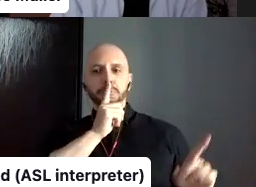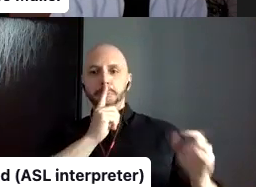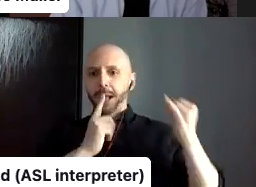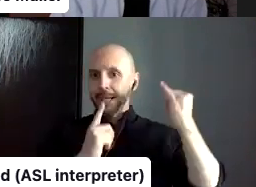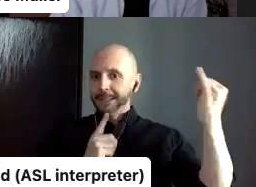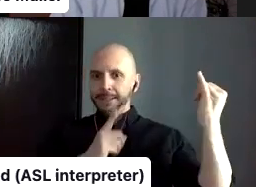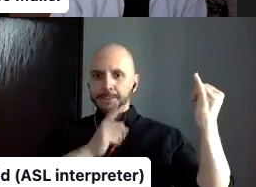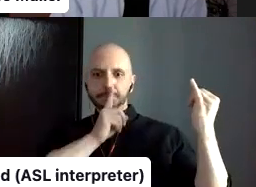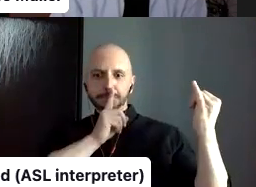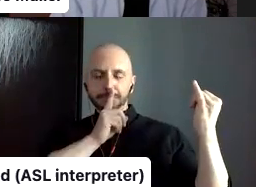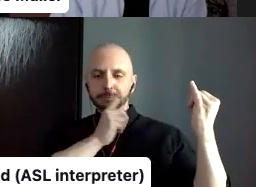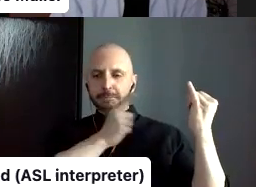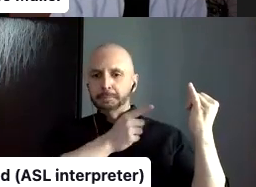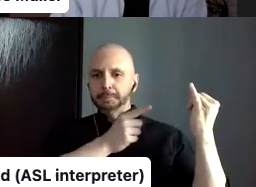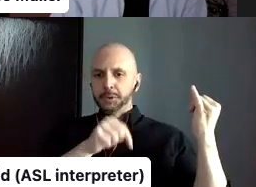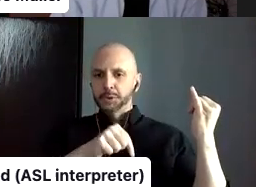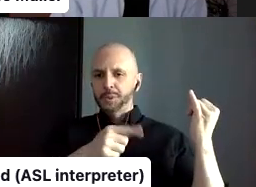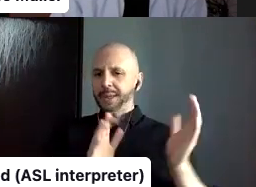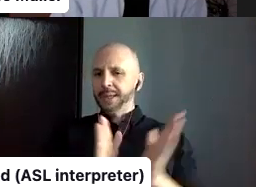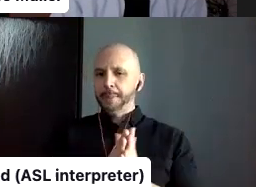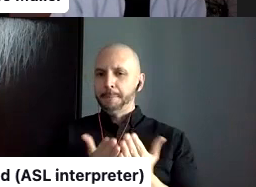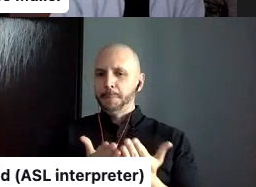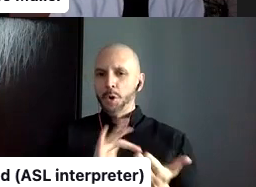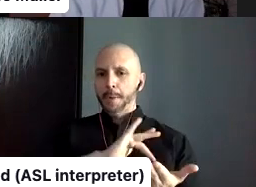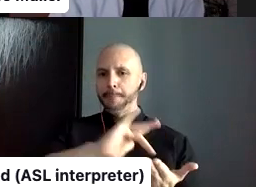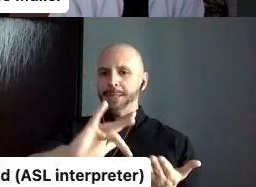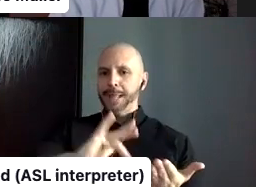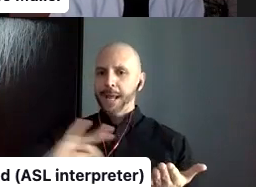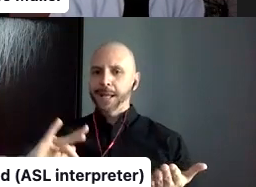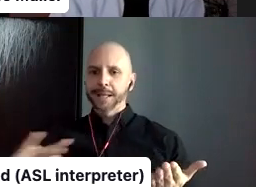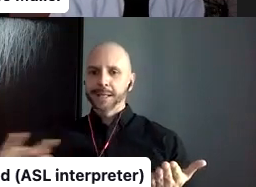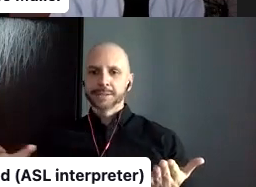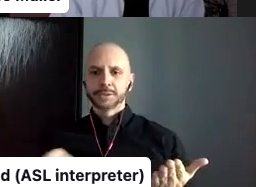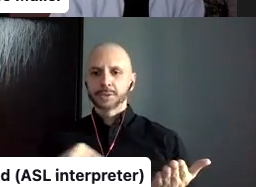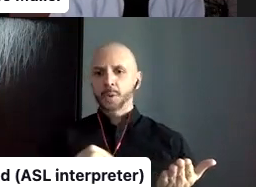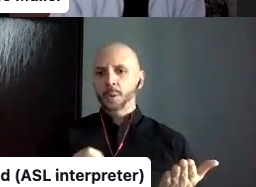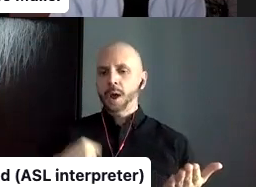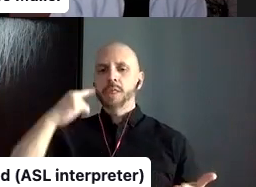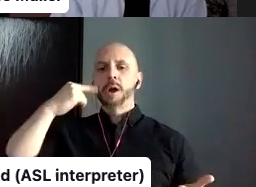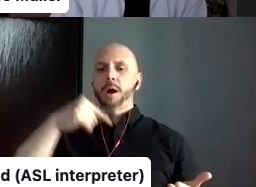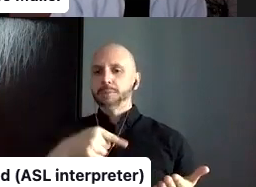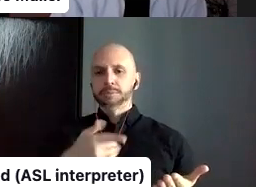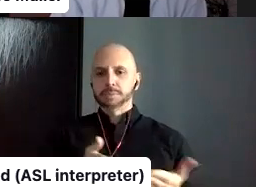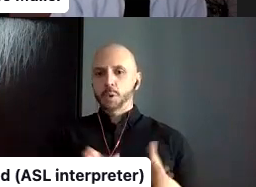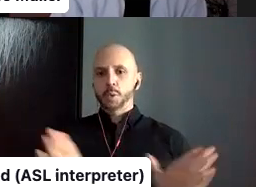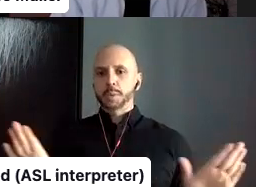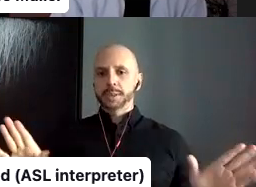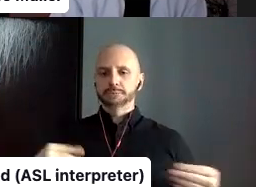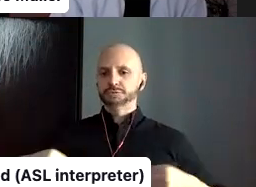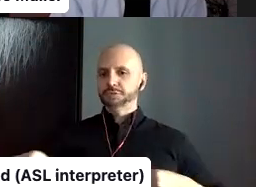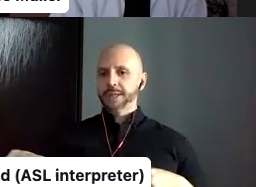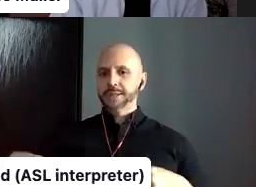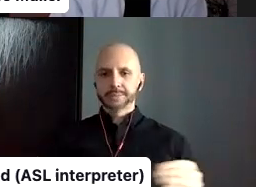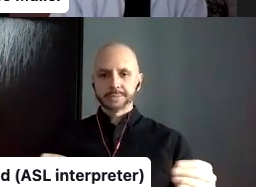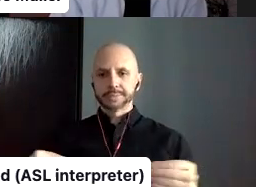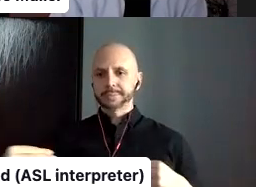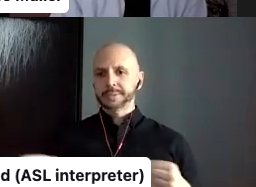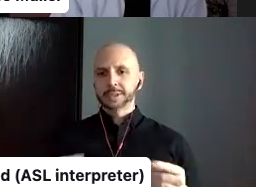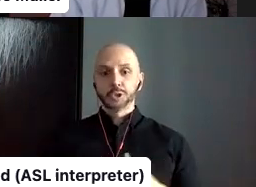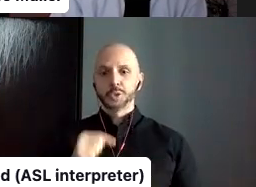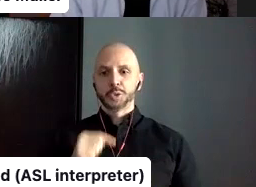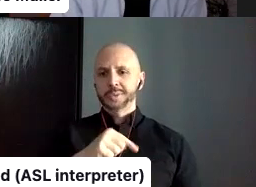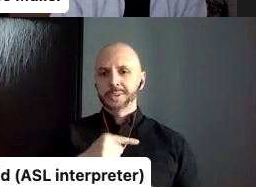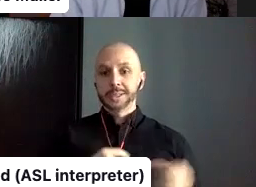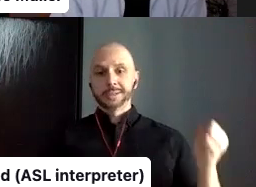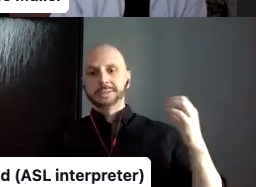the, the cover. And then it was also for all the designers, like a real big, like, oh my God, what's going to look like how everything